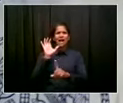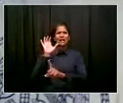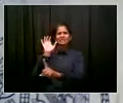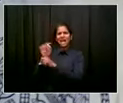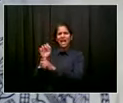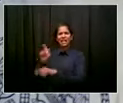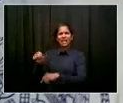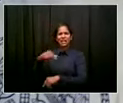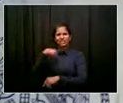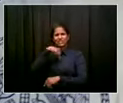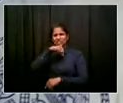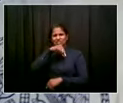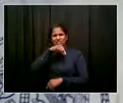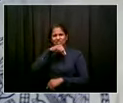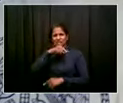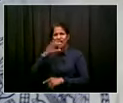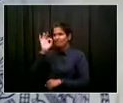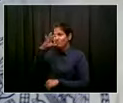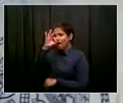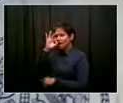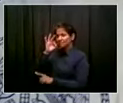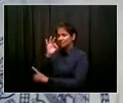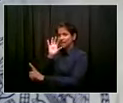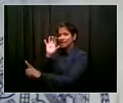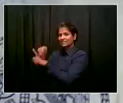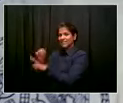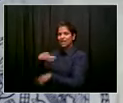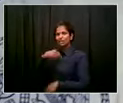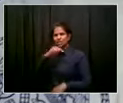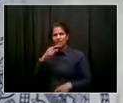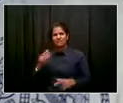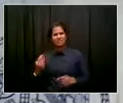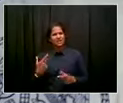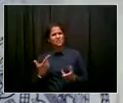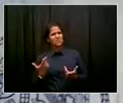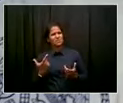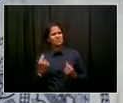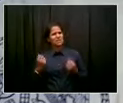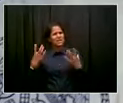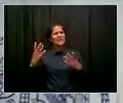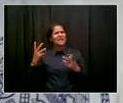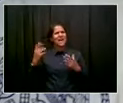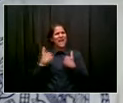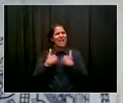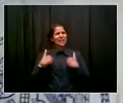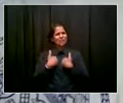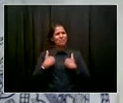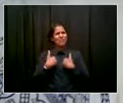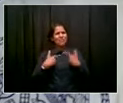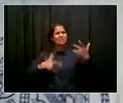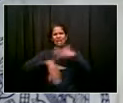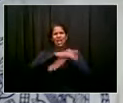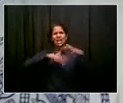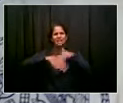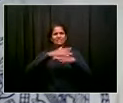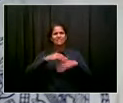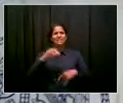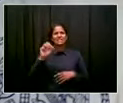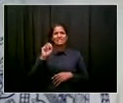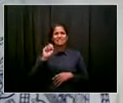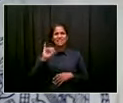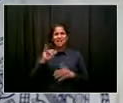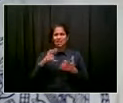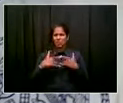in staten island the deer the turkey uh etc yeah paul look an ongoing issue in staten island uh in other